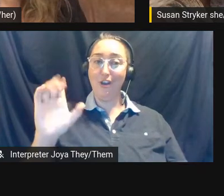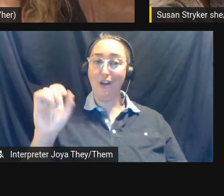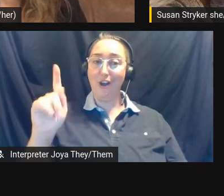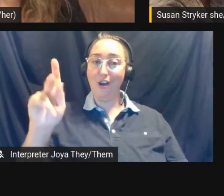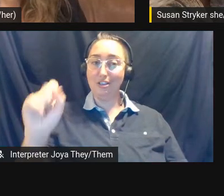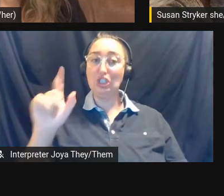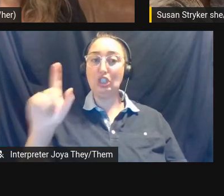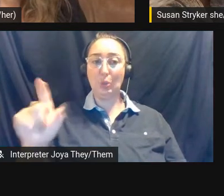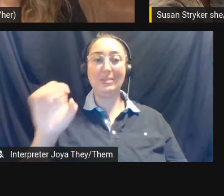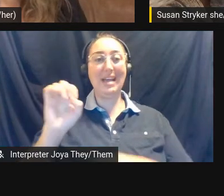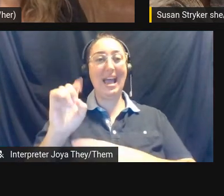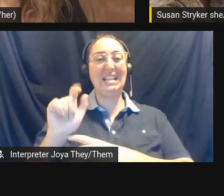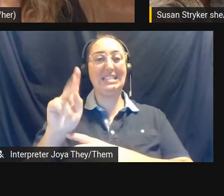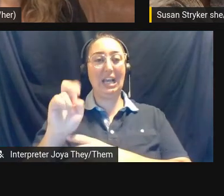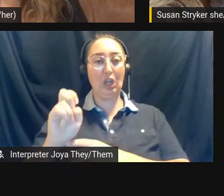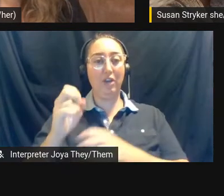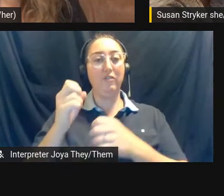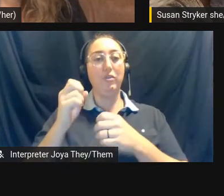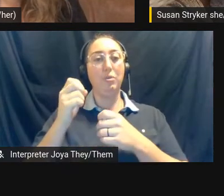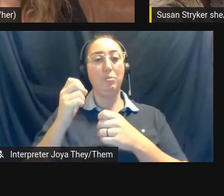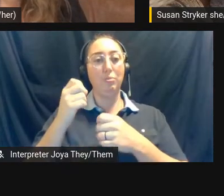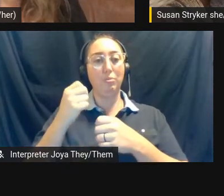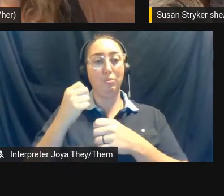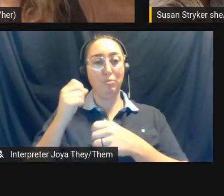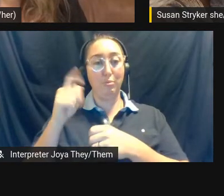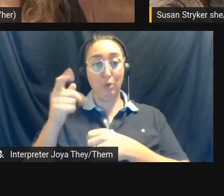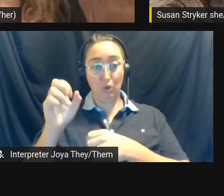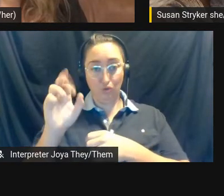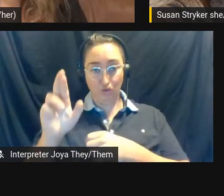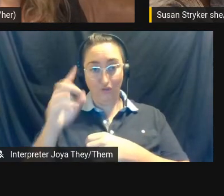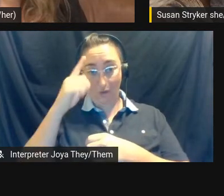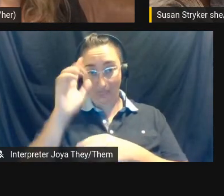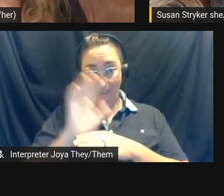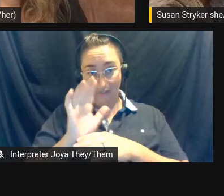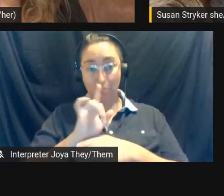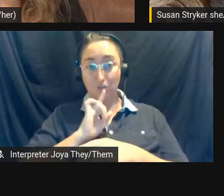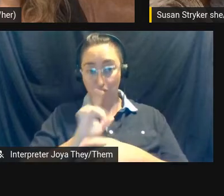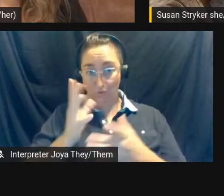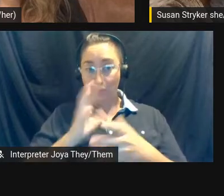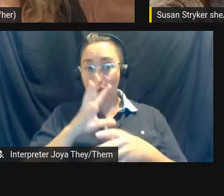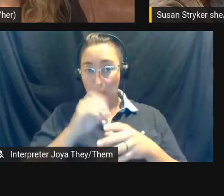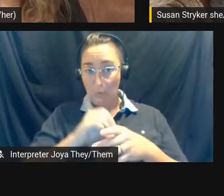was the executive producer on the film. It's like, she really wanted that, that content in there.